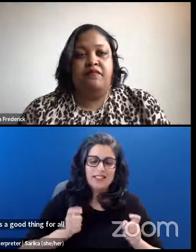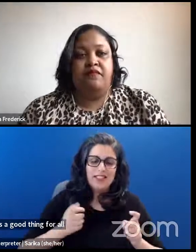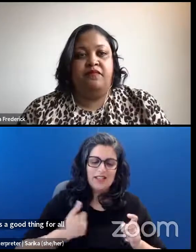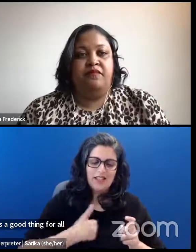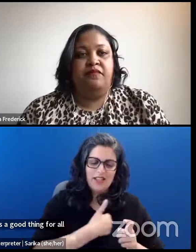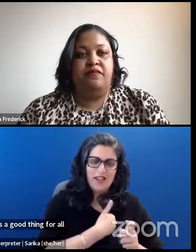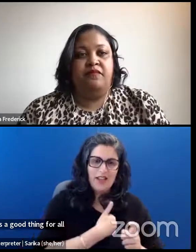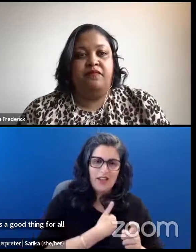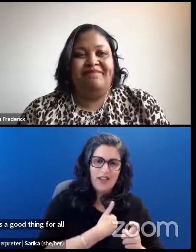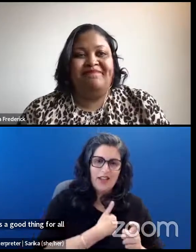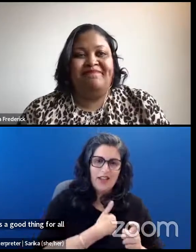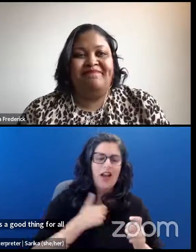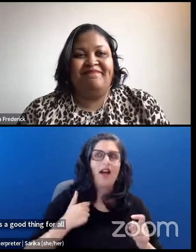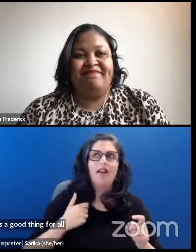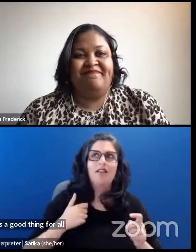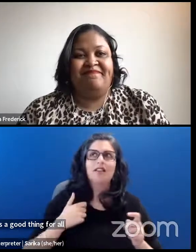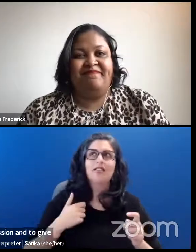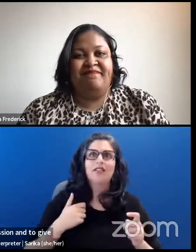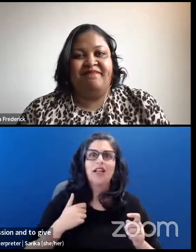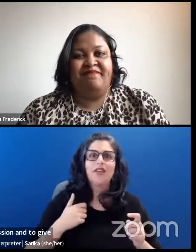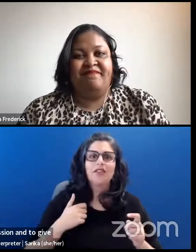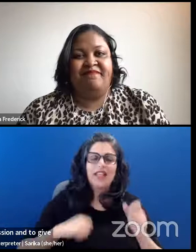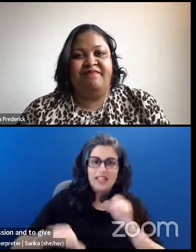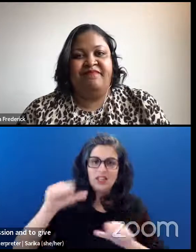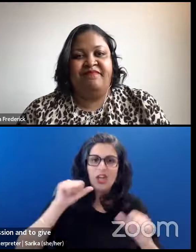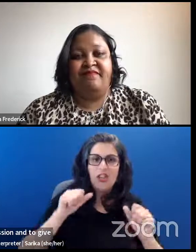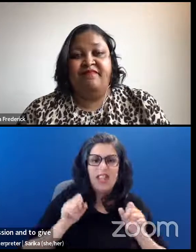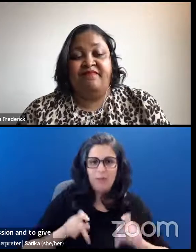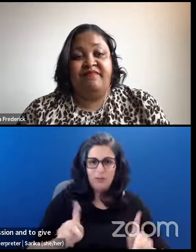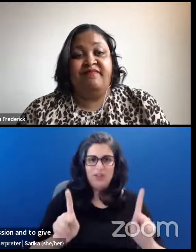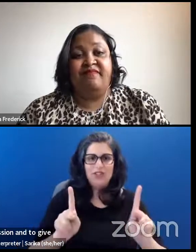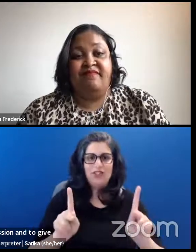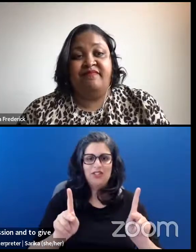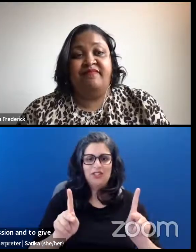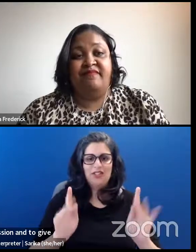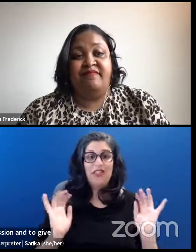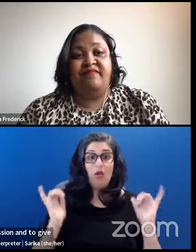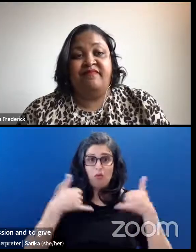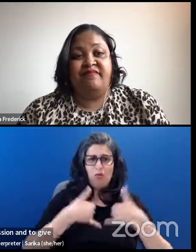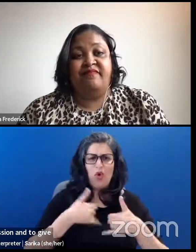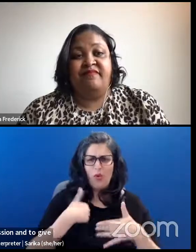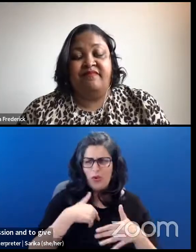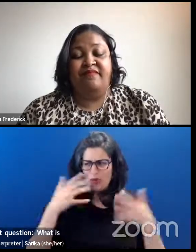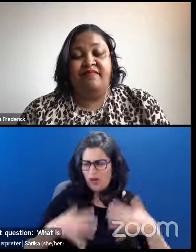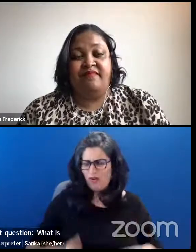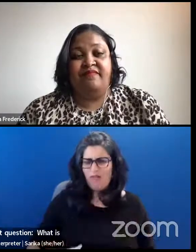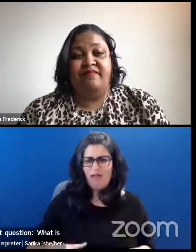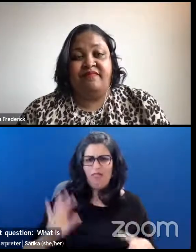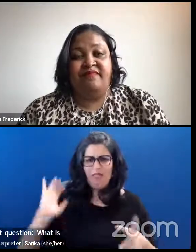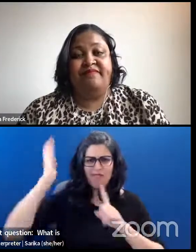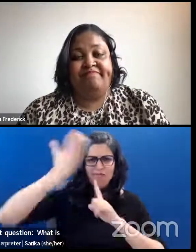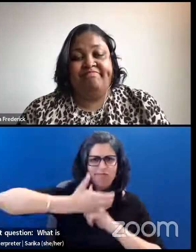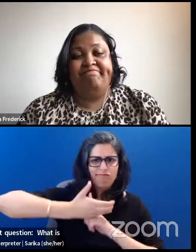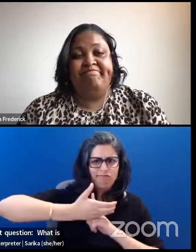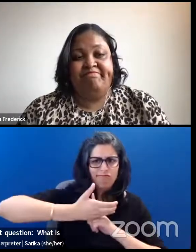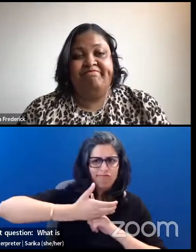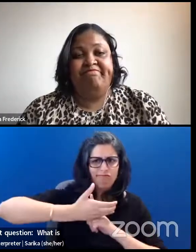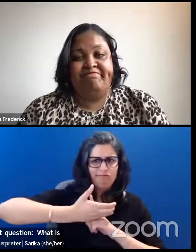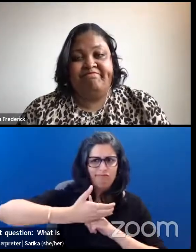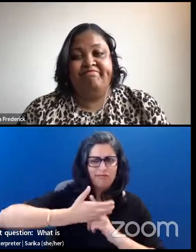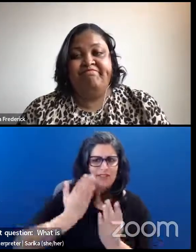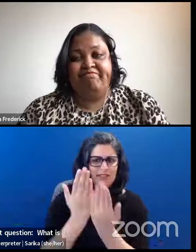to, what is it, to ask, ask that question. What is, what is that robe that we're wearing? What is that, that armor that Brene Brown